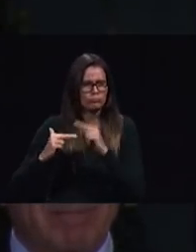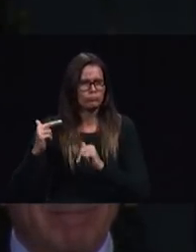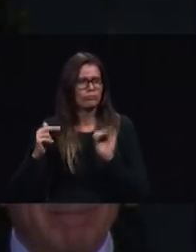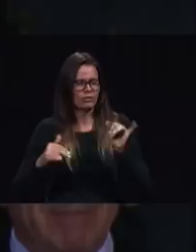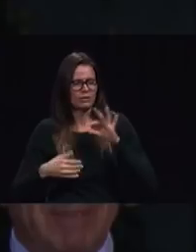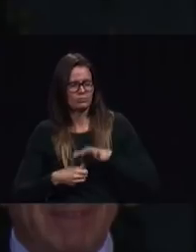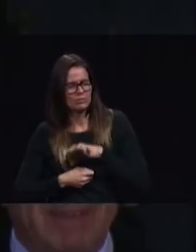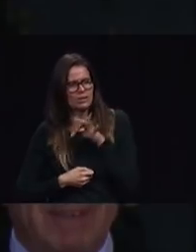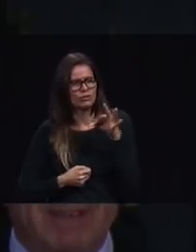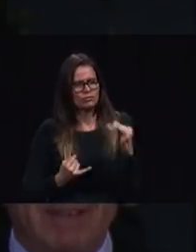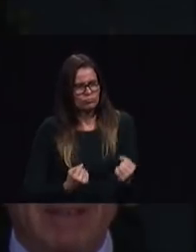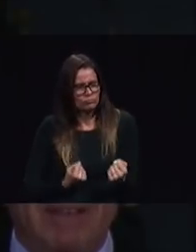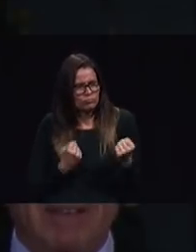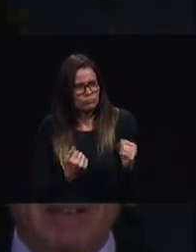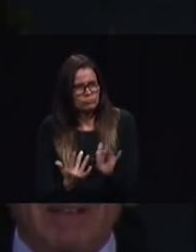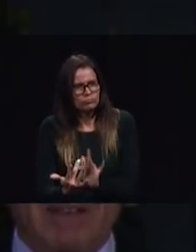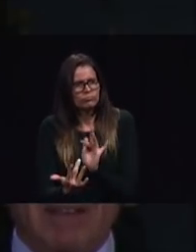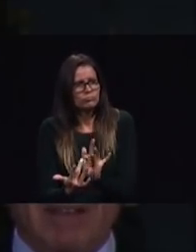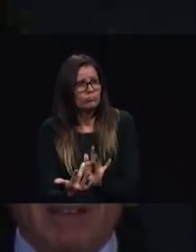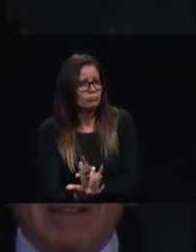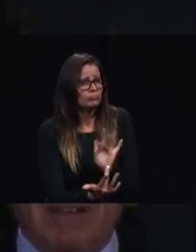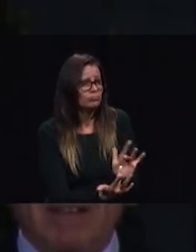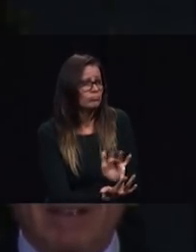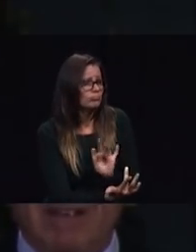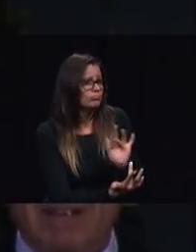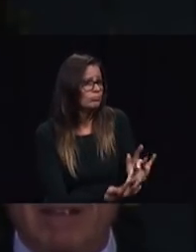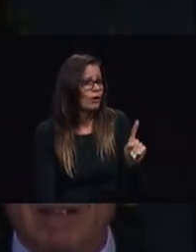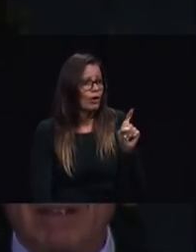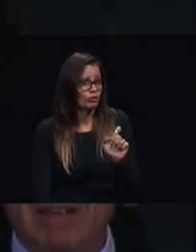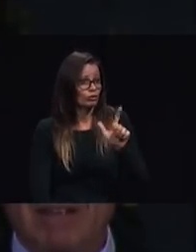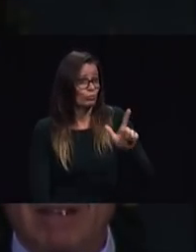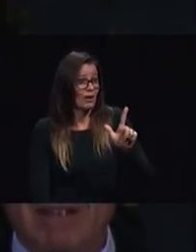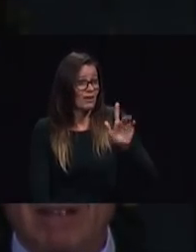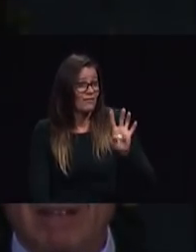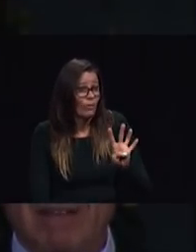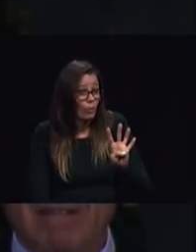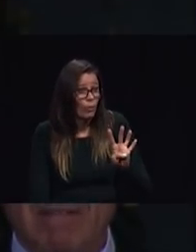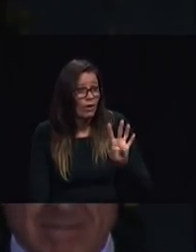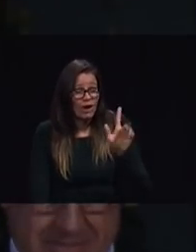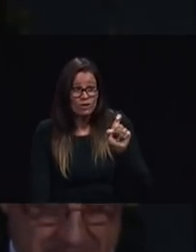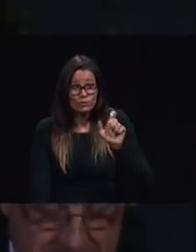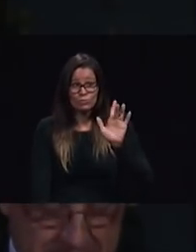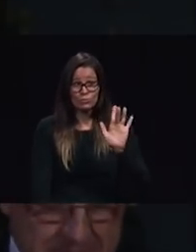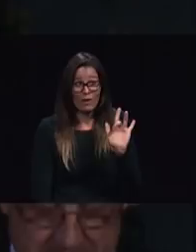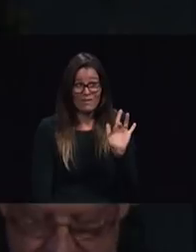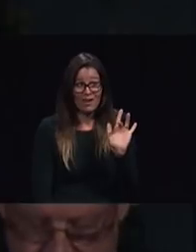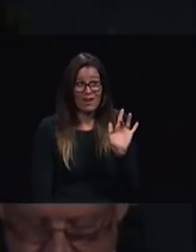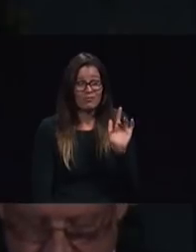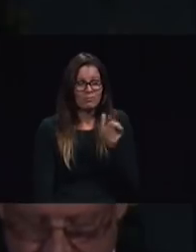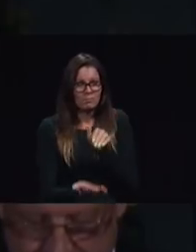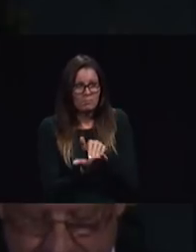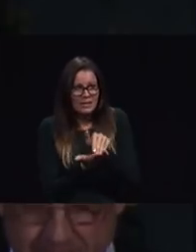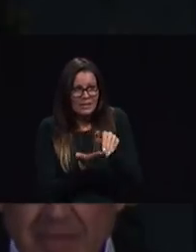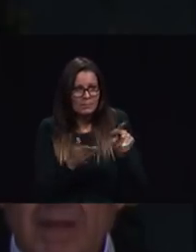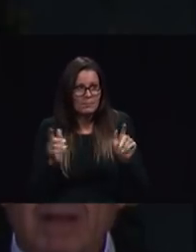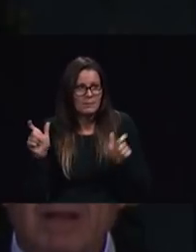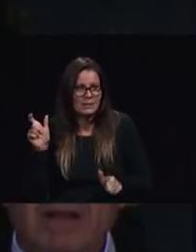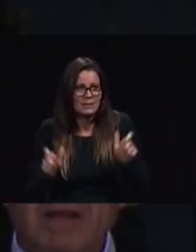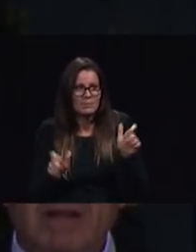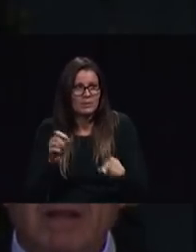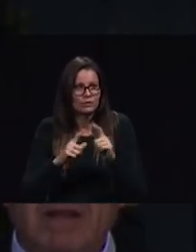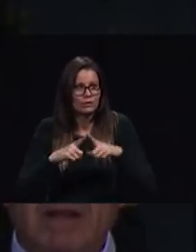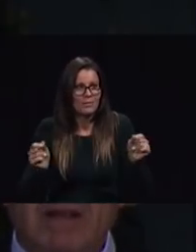124 125 million people in Japan I'll be there preaching next year but